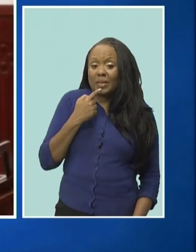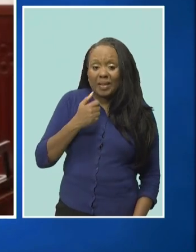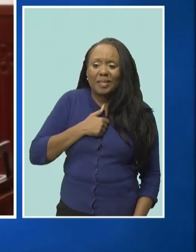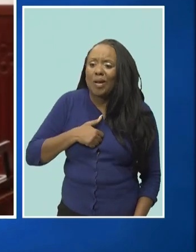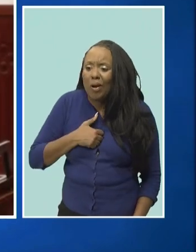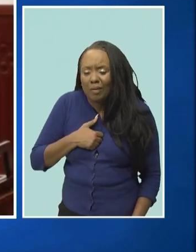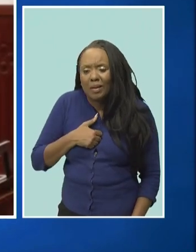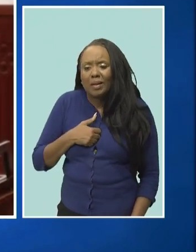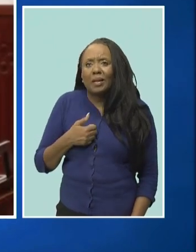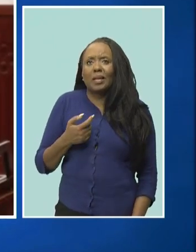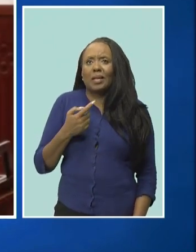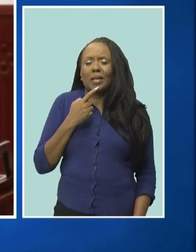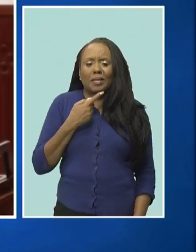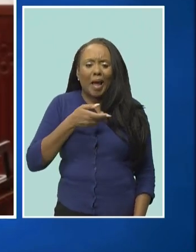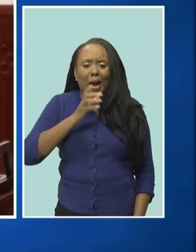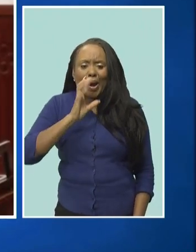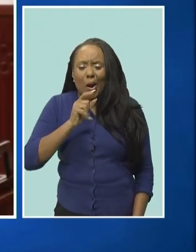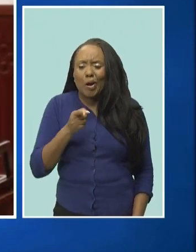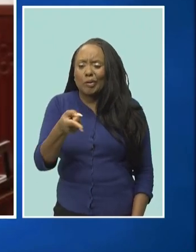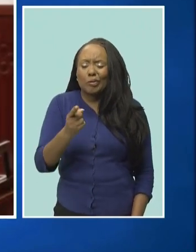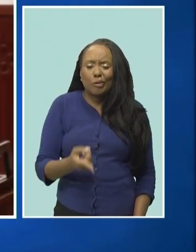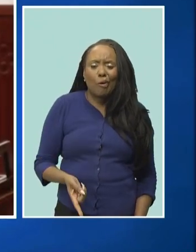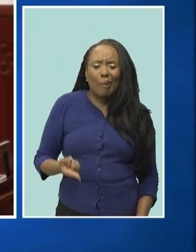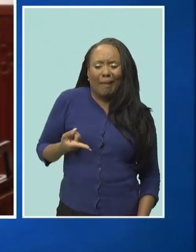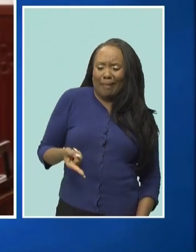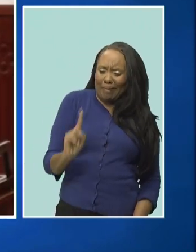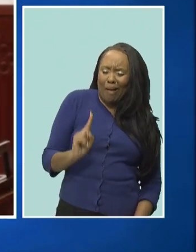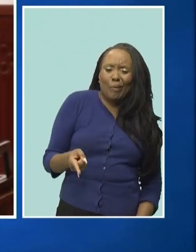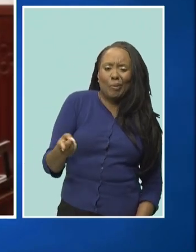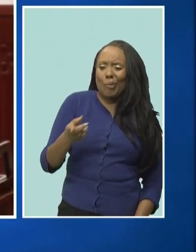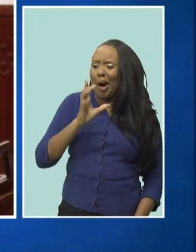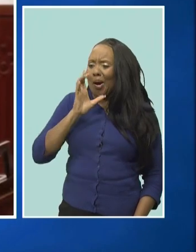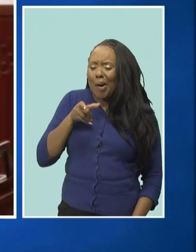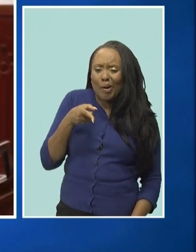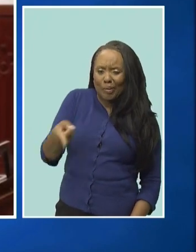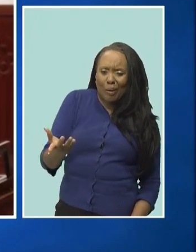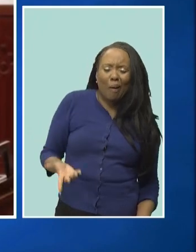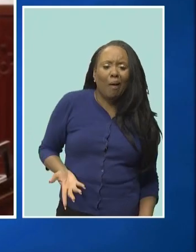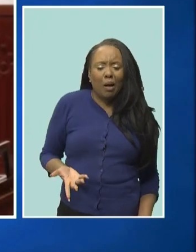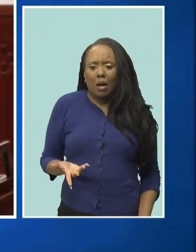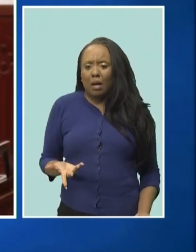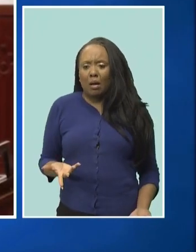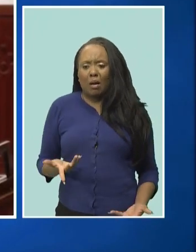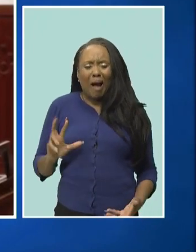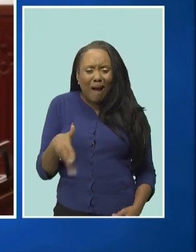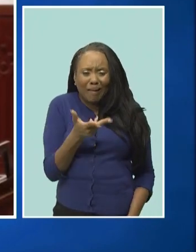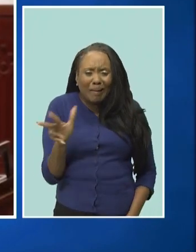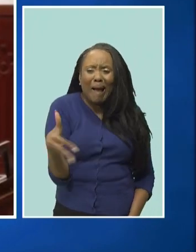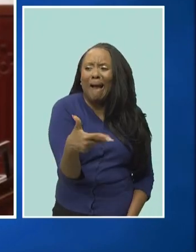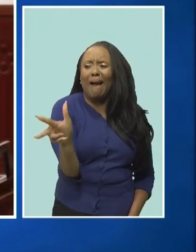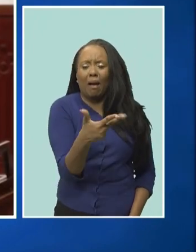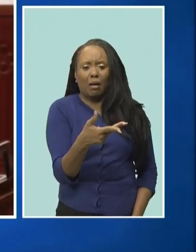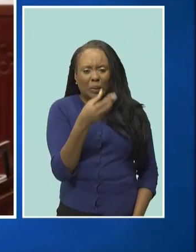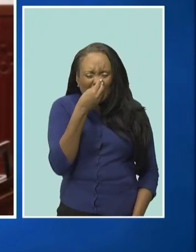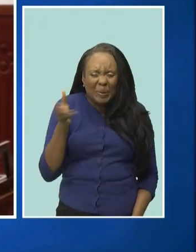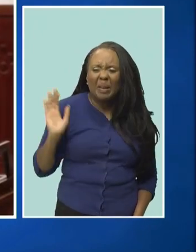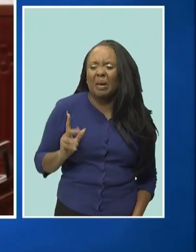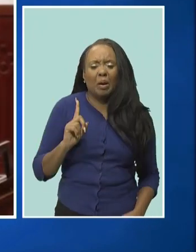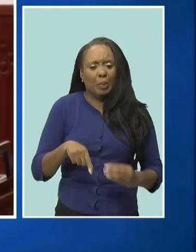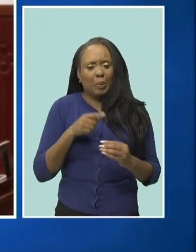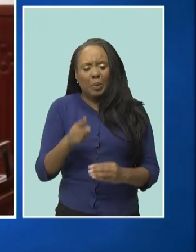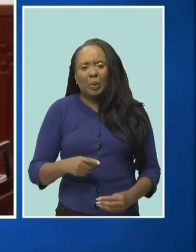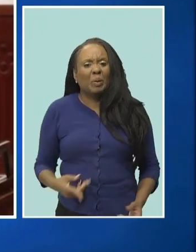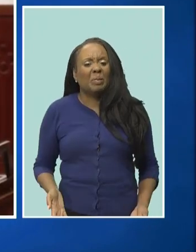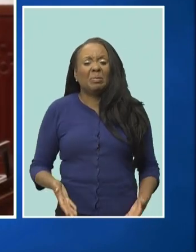down they just abuse you in the worst way they continue with reckless driving irrespective of how